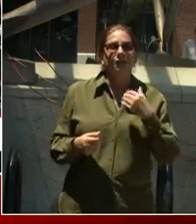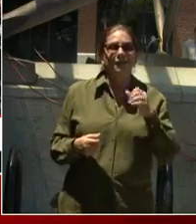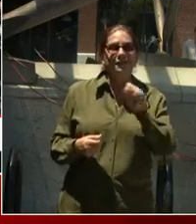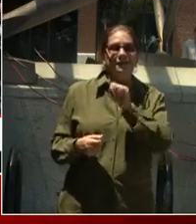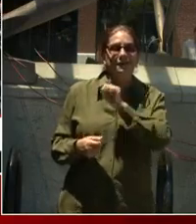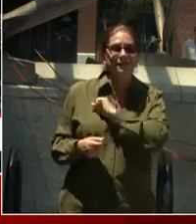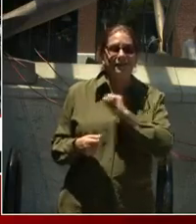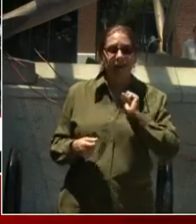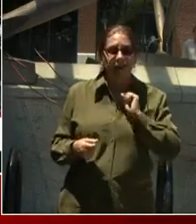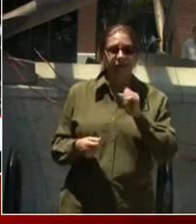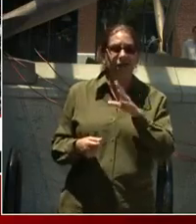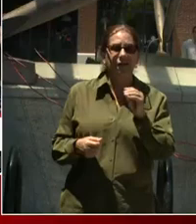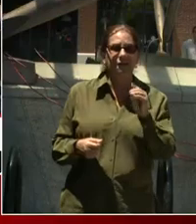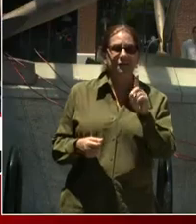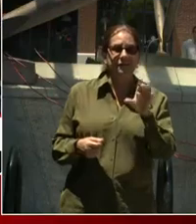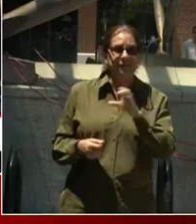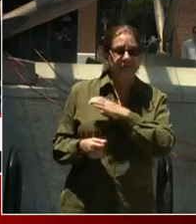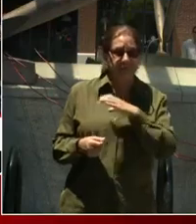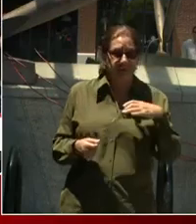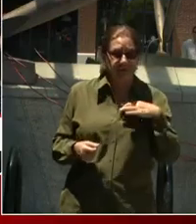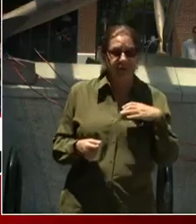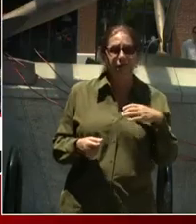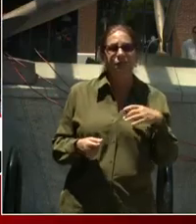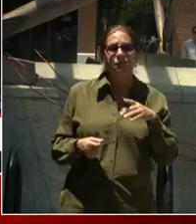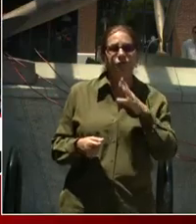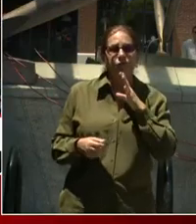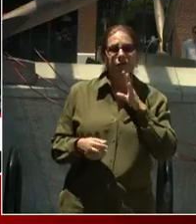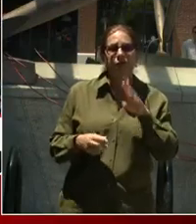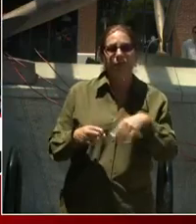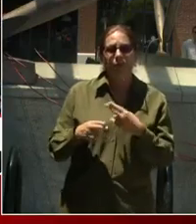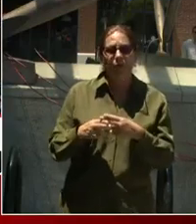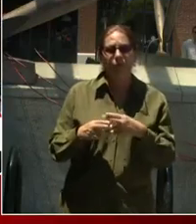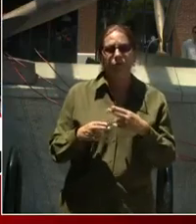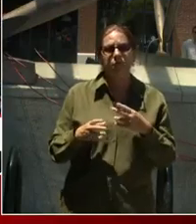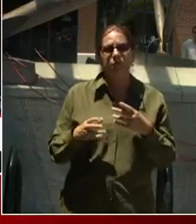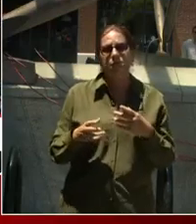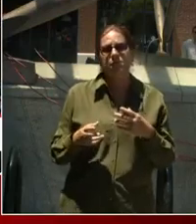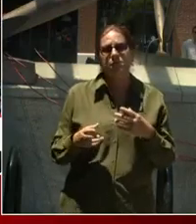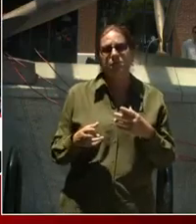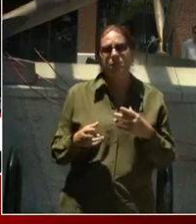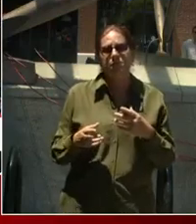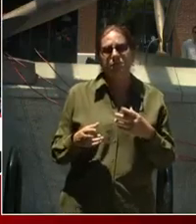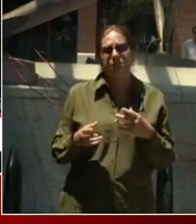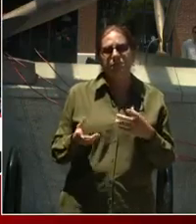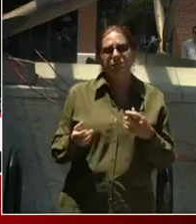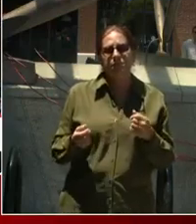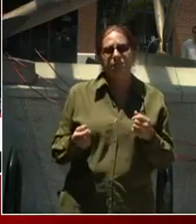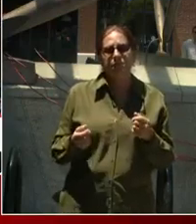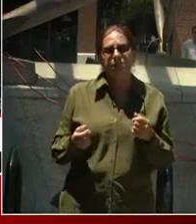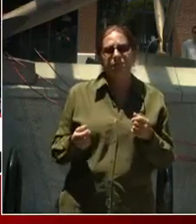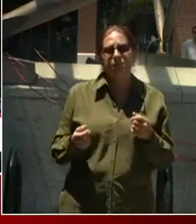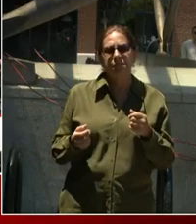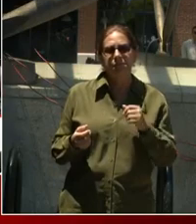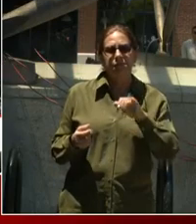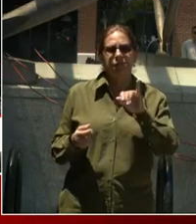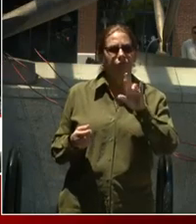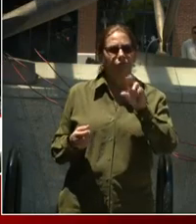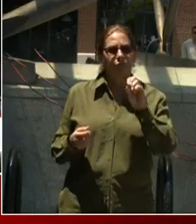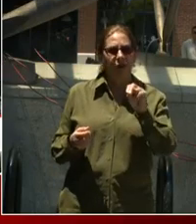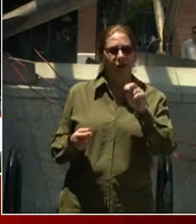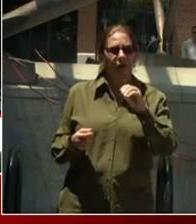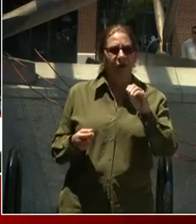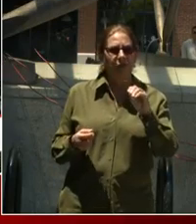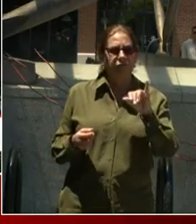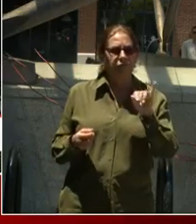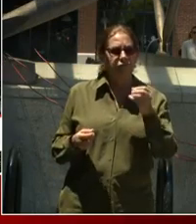Ron Johnson's line of questioning on Tuesday. You had responded to